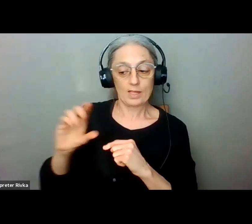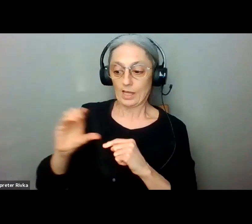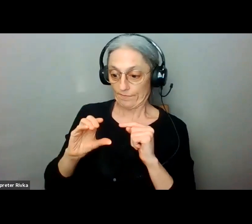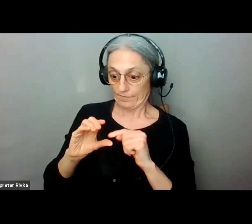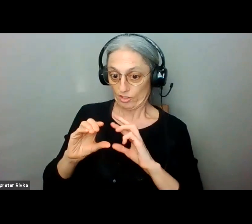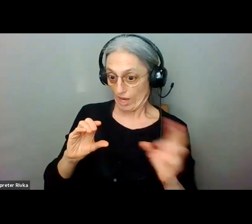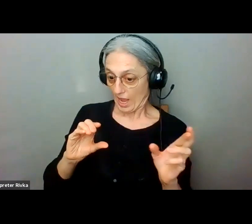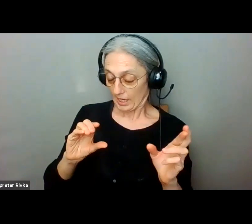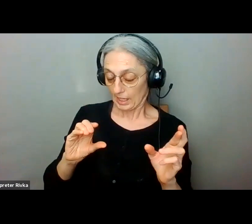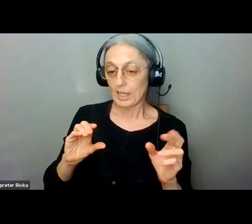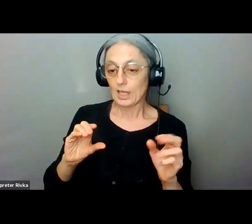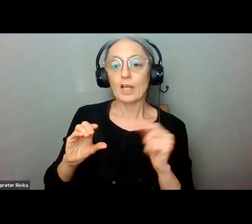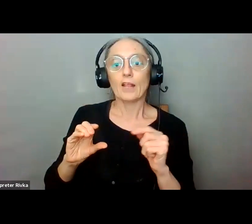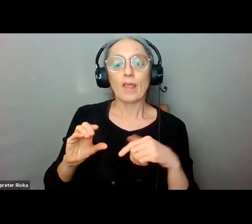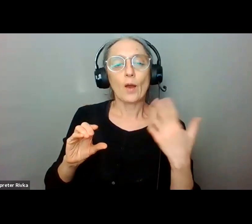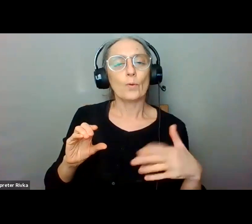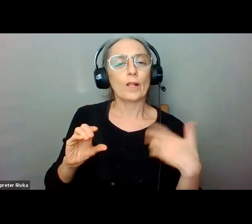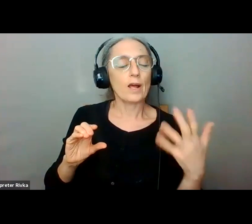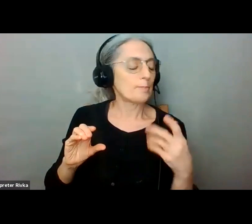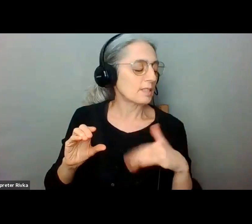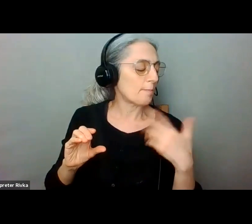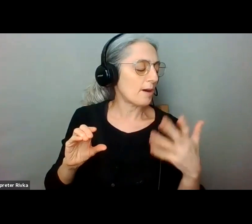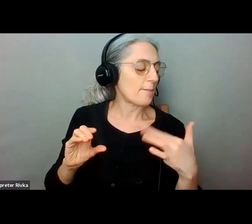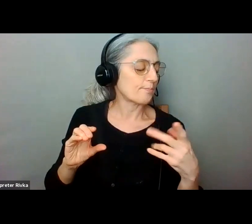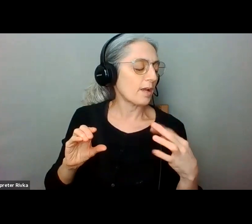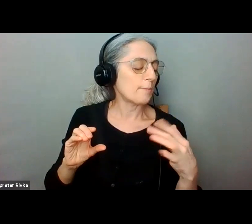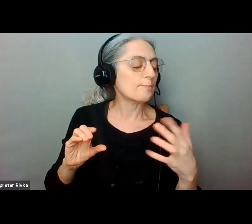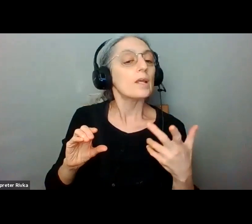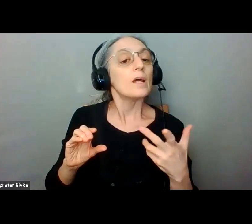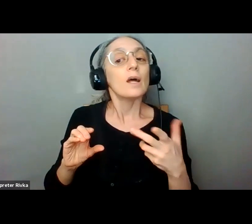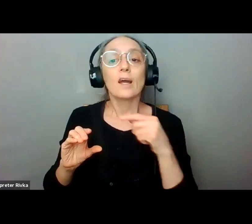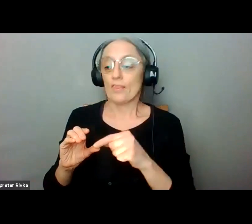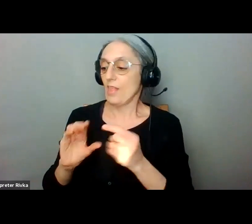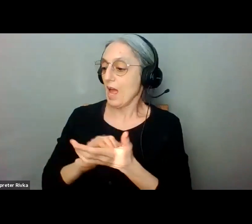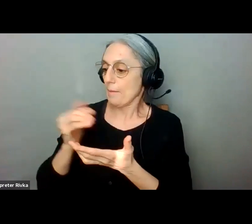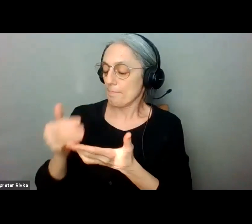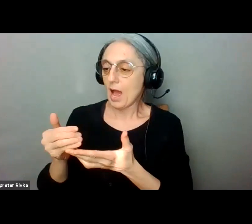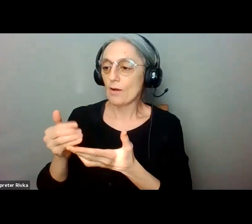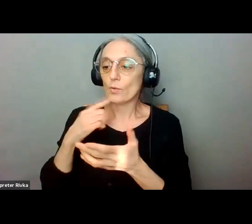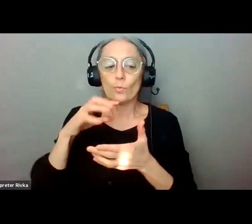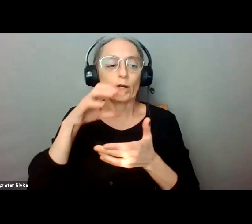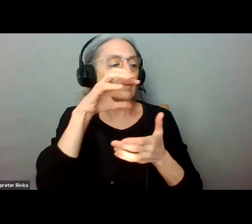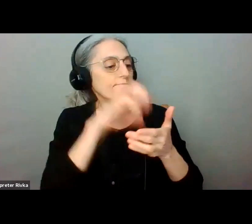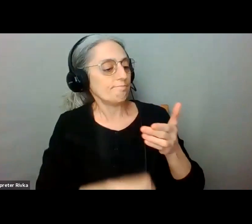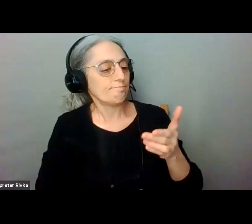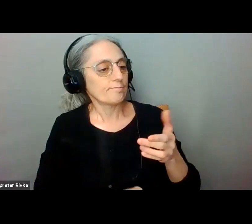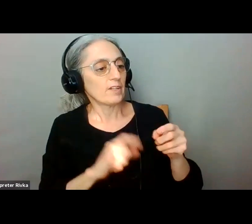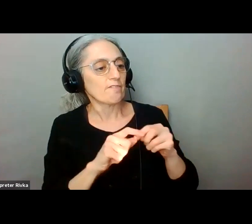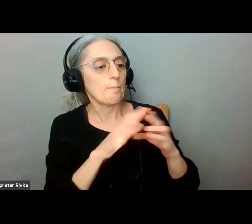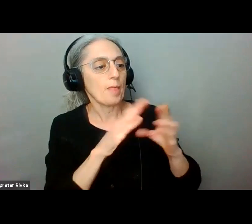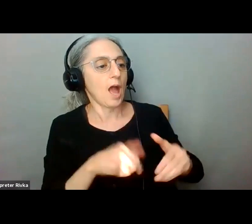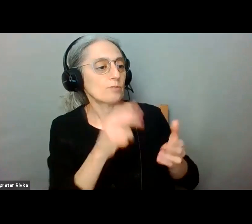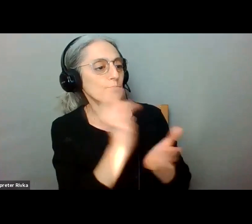be taken what that will some of the corresponding amount will be taken out of whatever the whatever was approved by the house